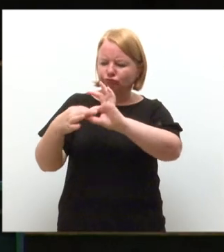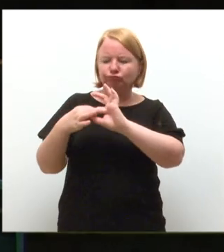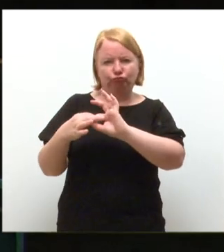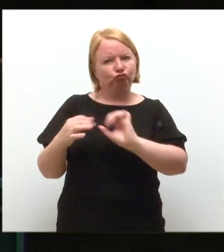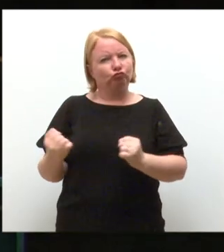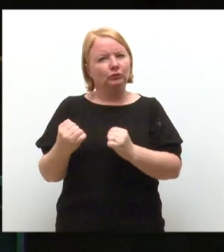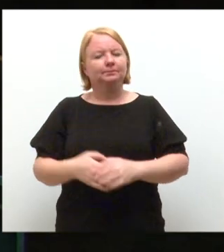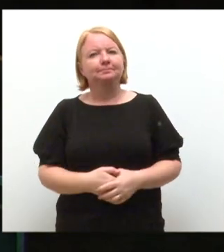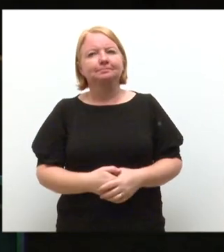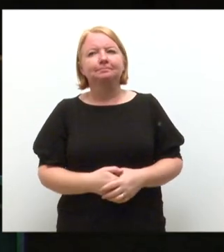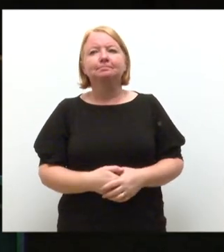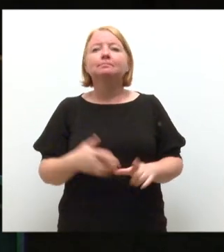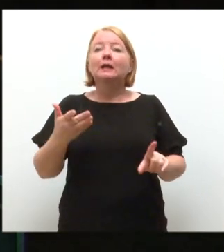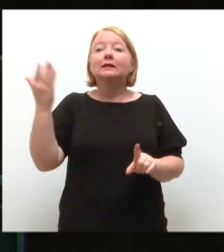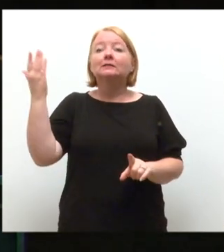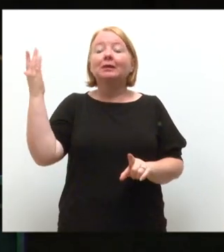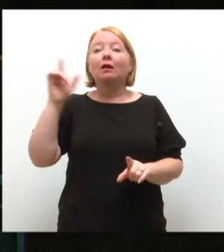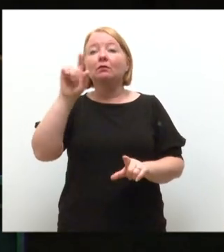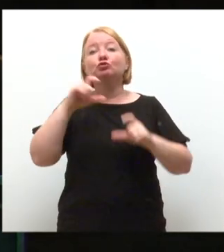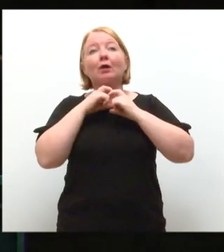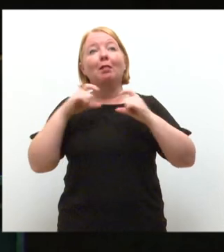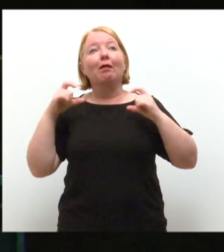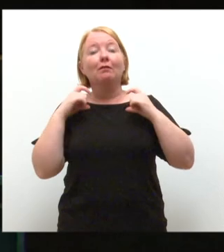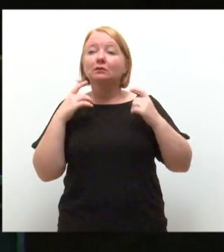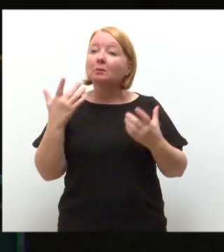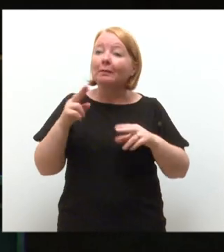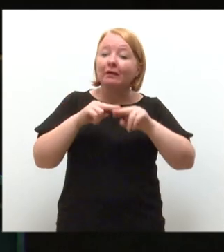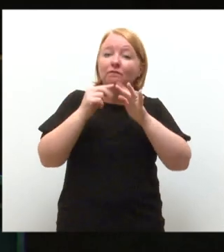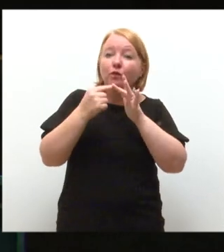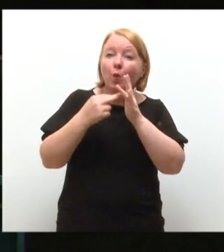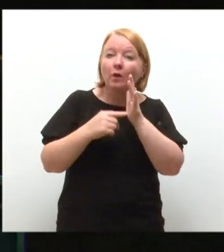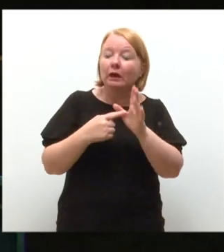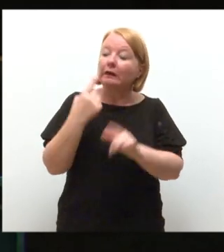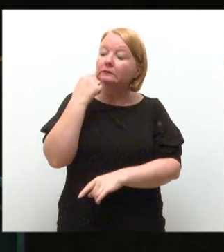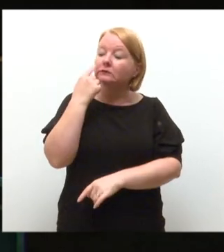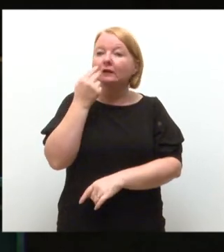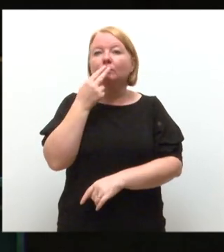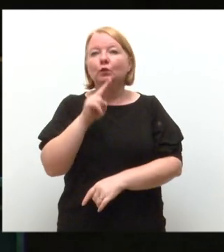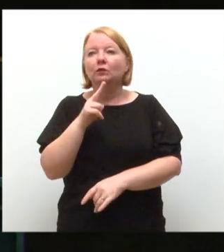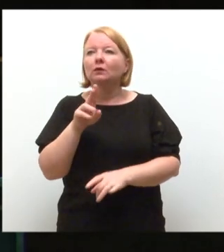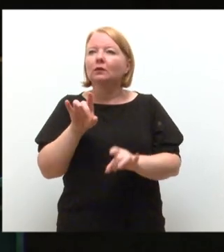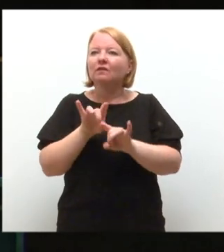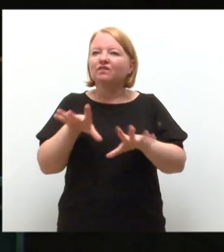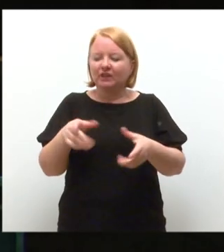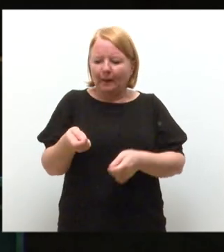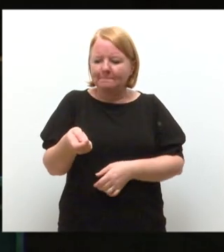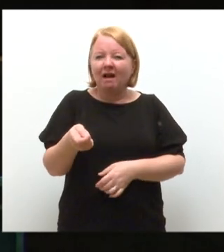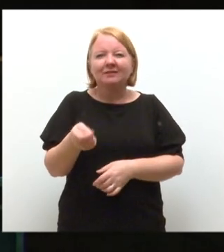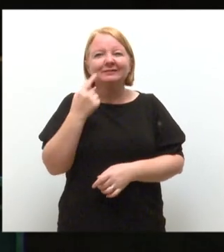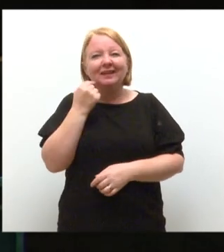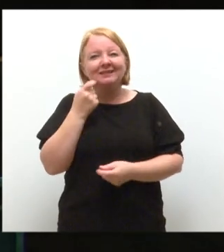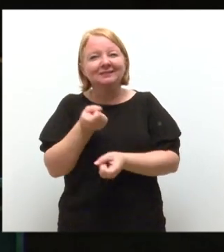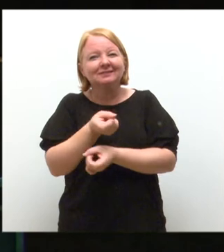Our next speaker is our university chaplain. You may have met Fiona and I yesterday afternoon, handing out free saucepans, amongst other things.